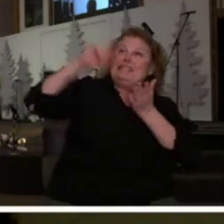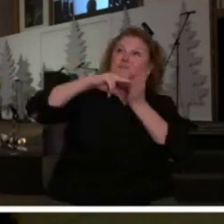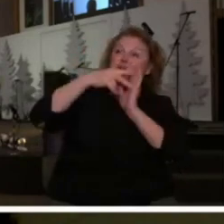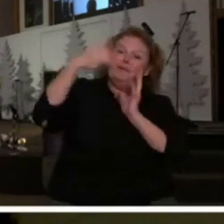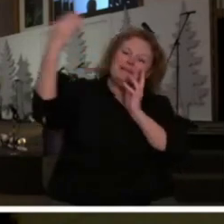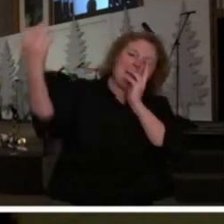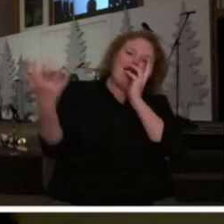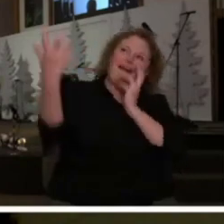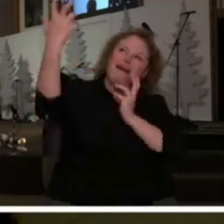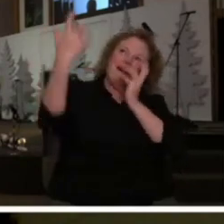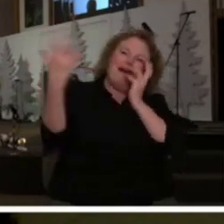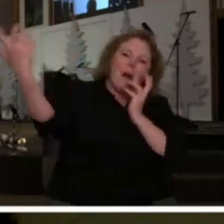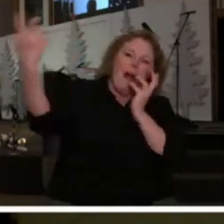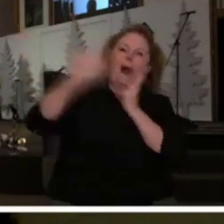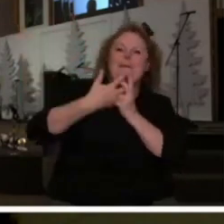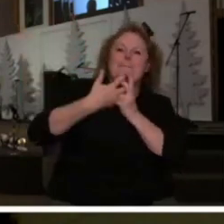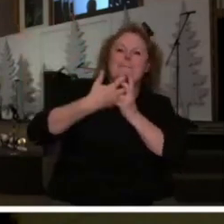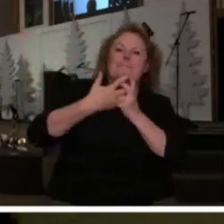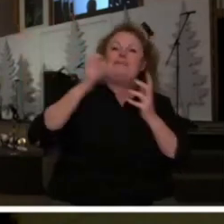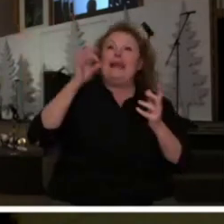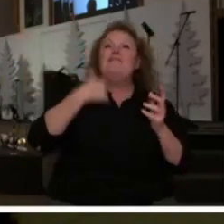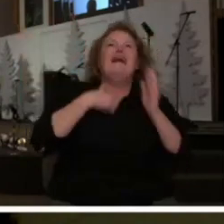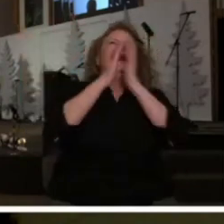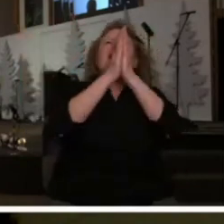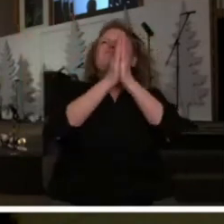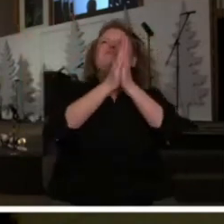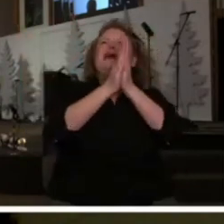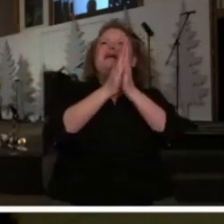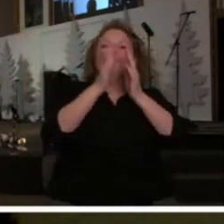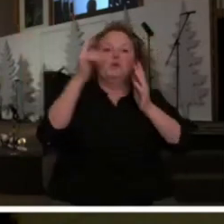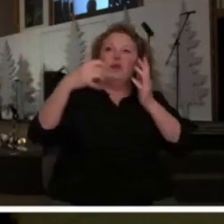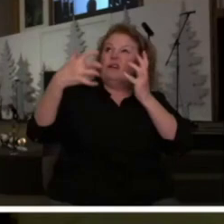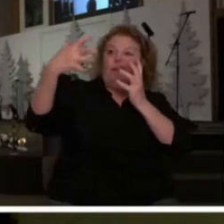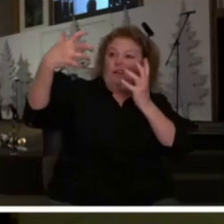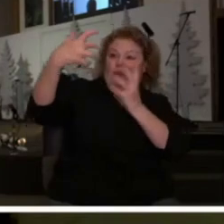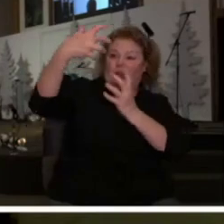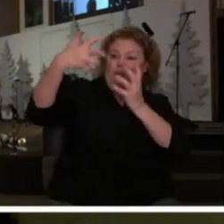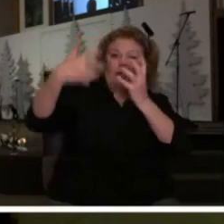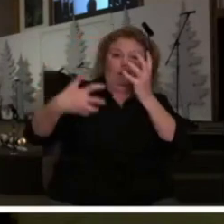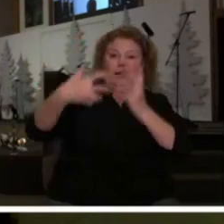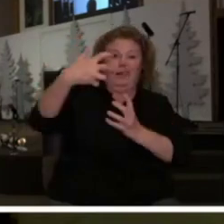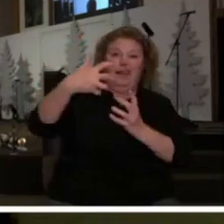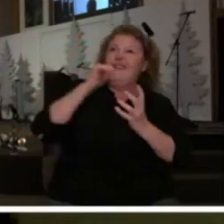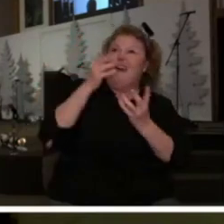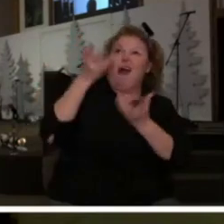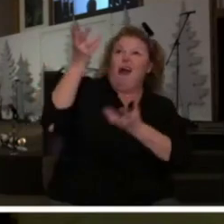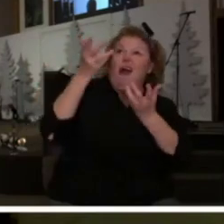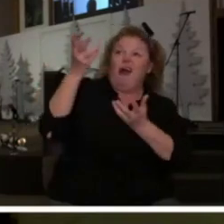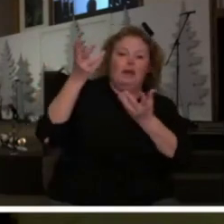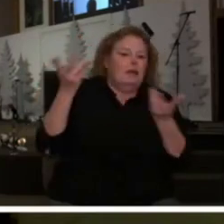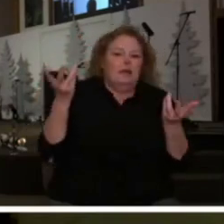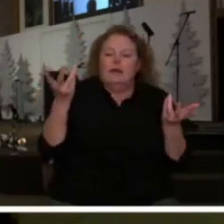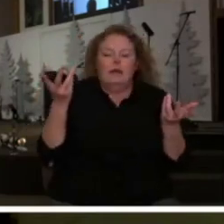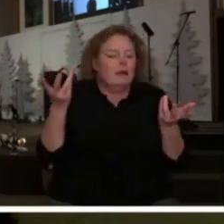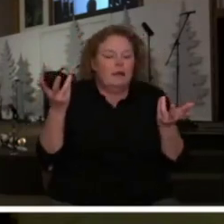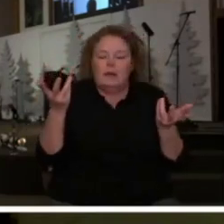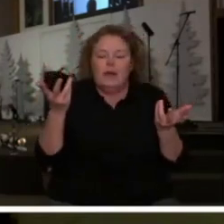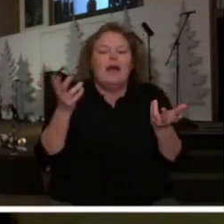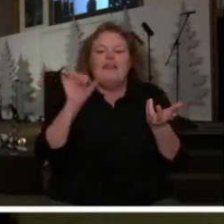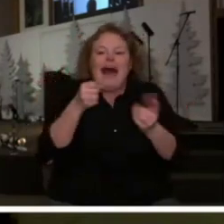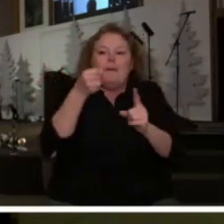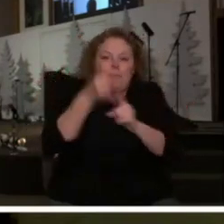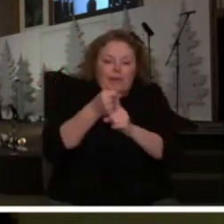purpose comes and we're not aligned and we're not in prayer and we're not a participant, then we lose the opportunities for the